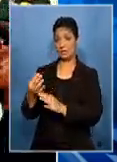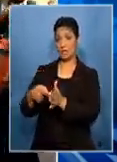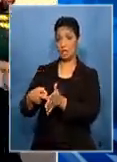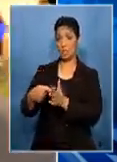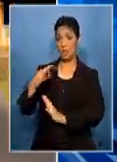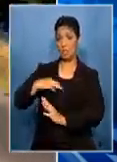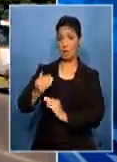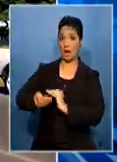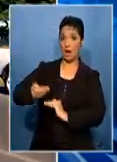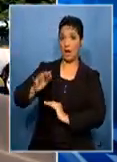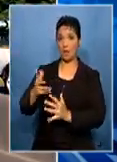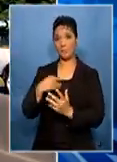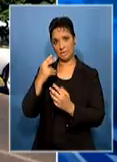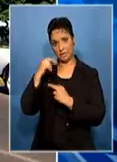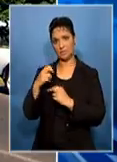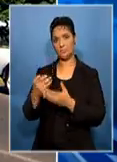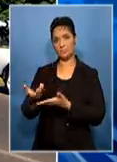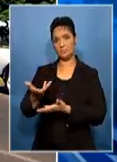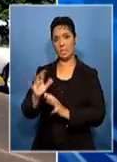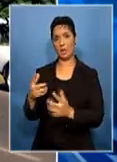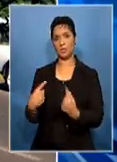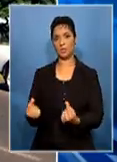underway. John Motukhelwa, SABC News, Johan Isbek.